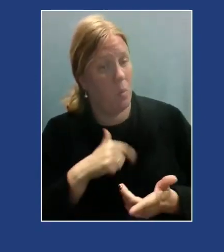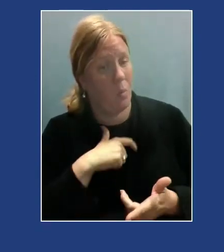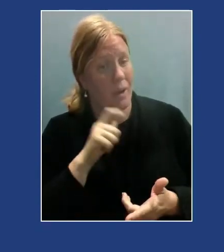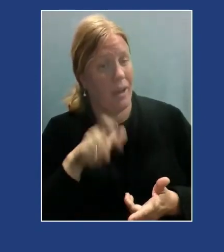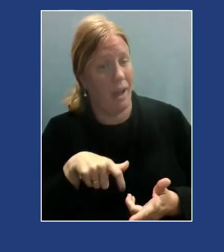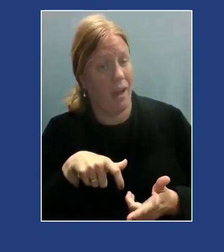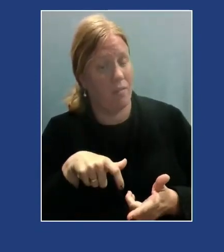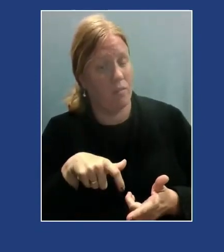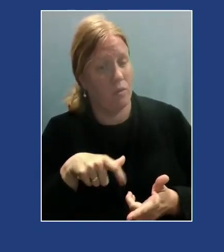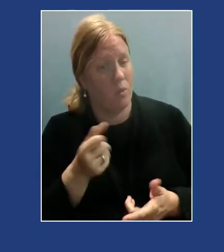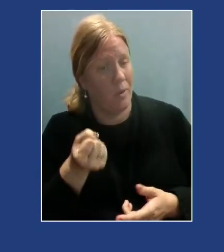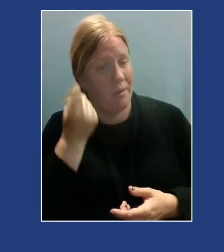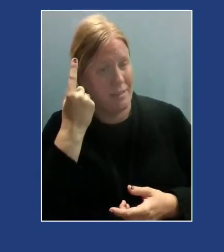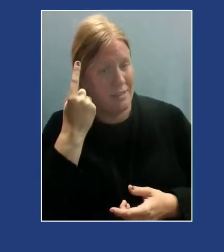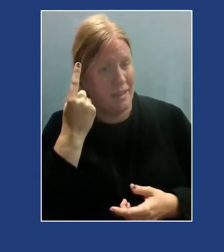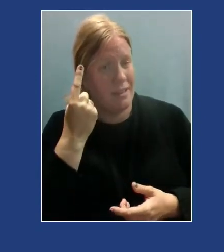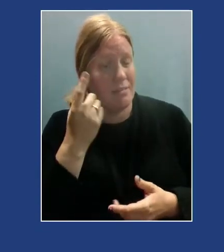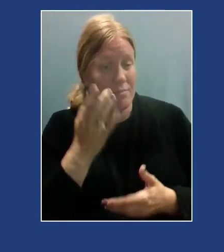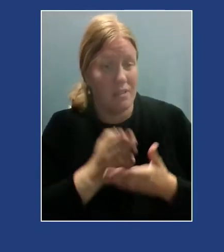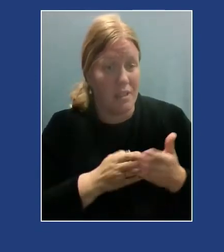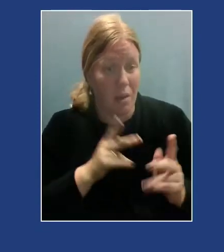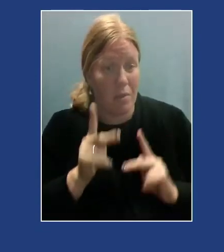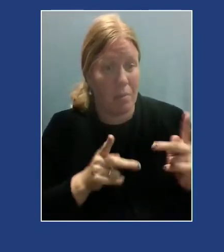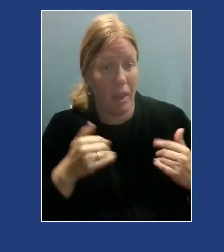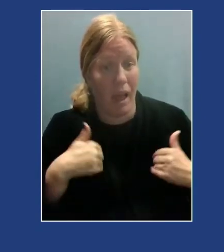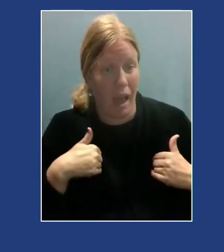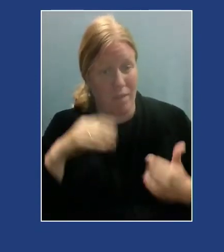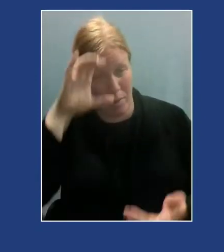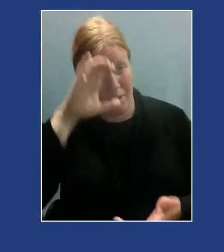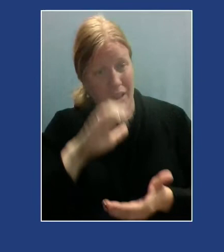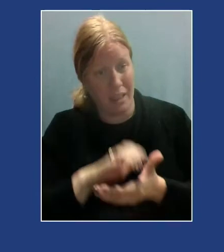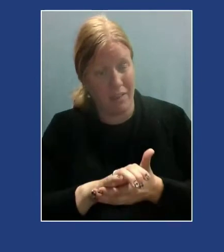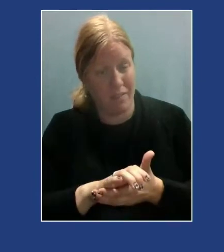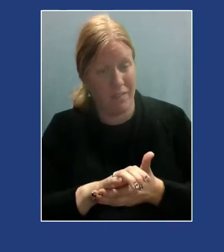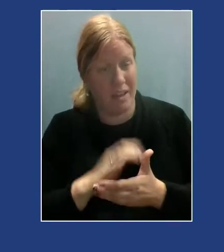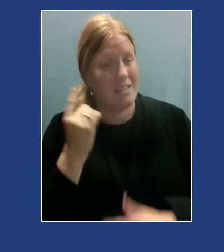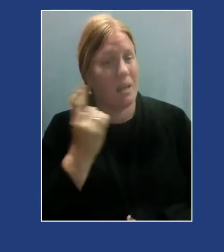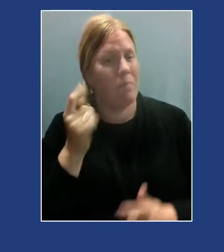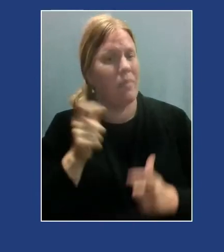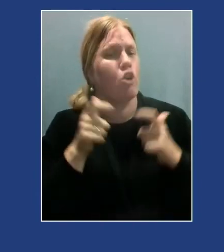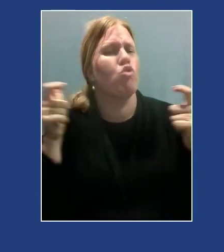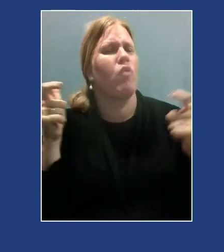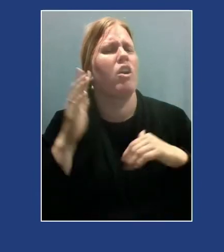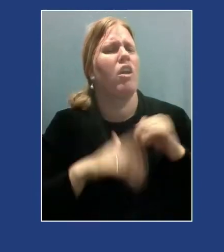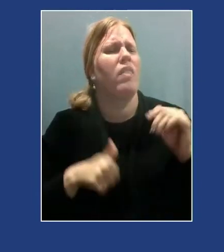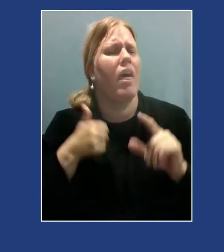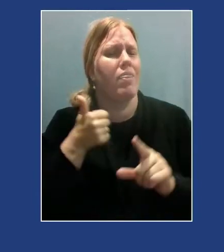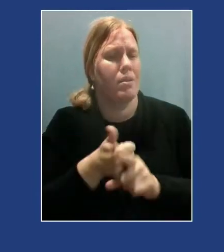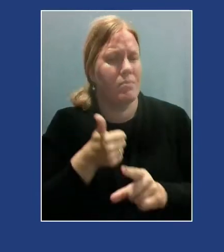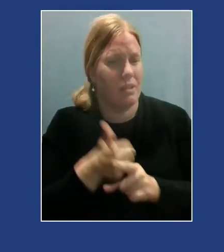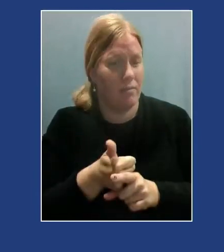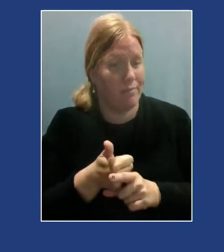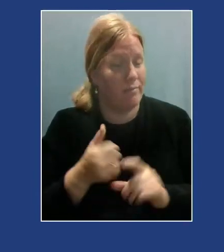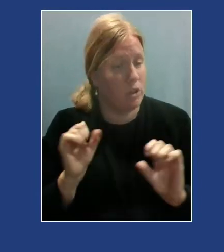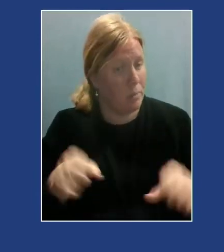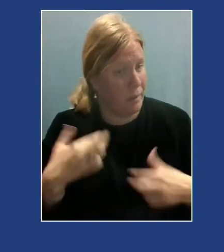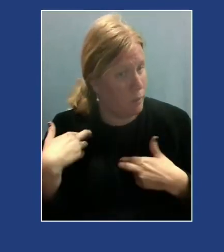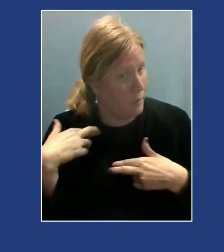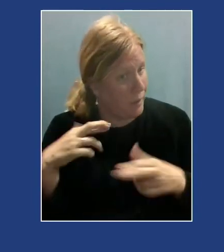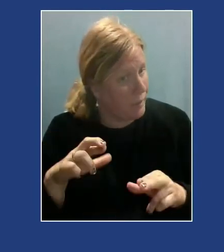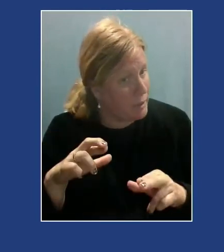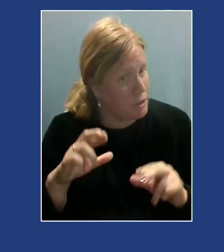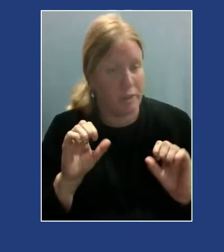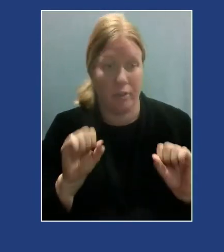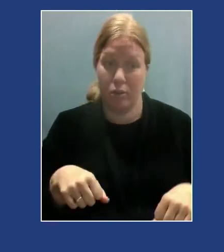we understand that folks have a belief in a force greater than themselves. And this can be rooted in religion. It can be outside